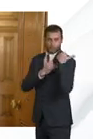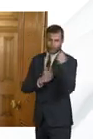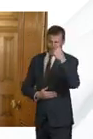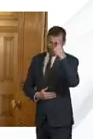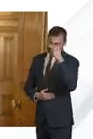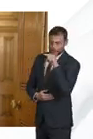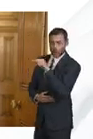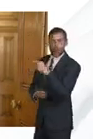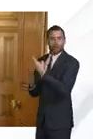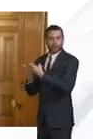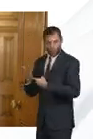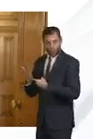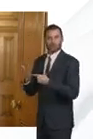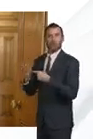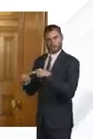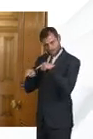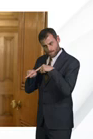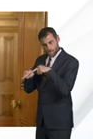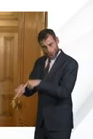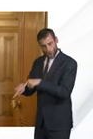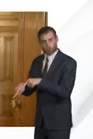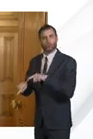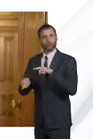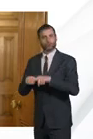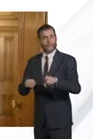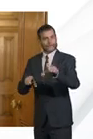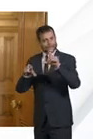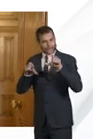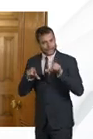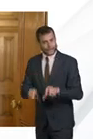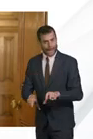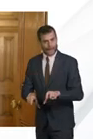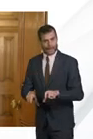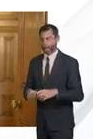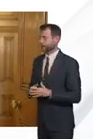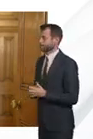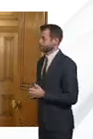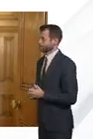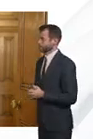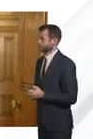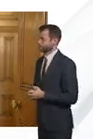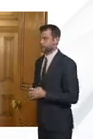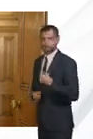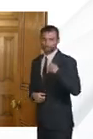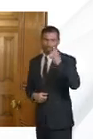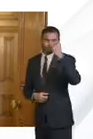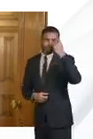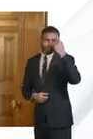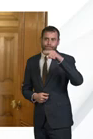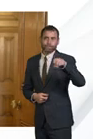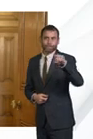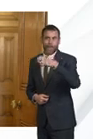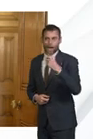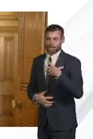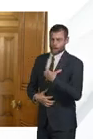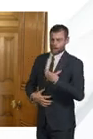and where possible to stay at home I know how worried people are and